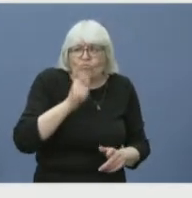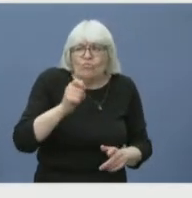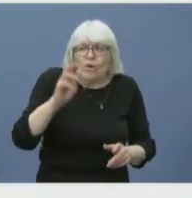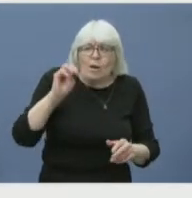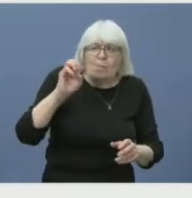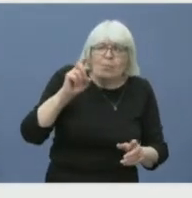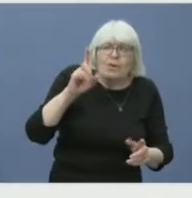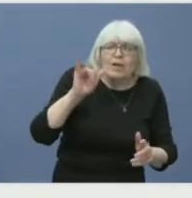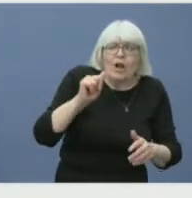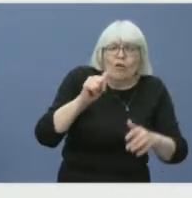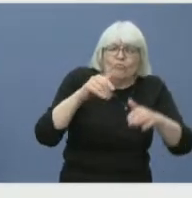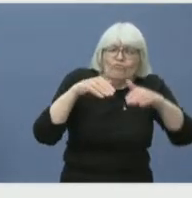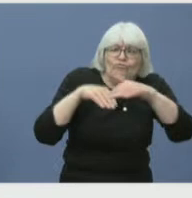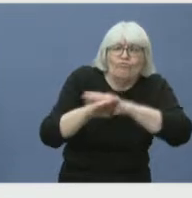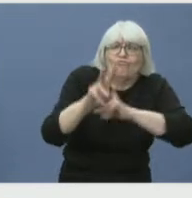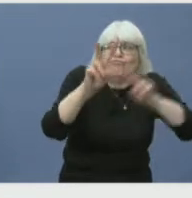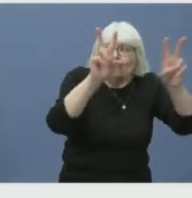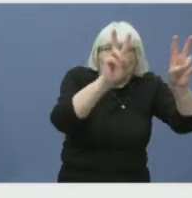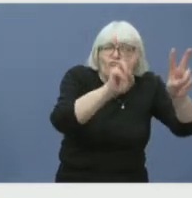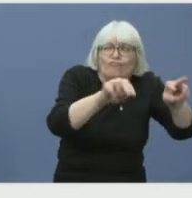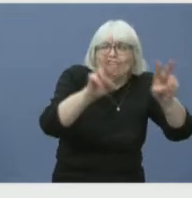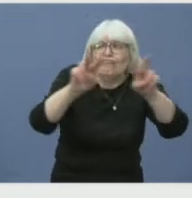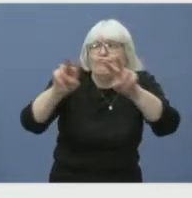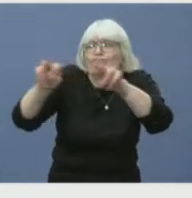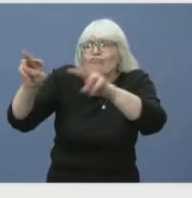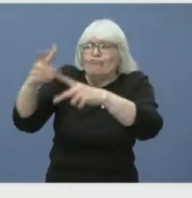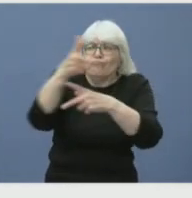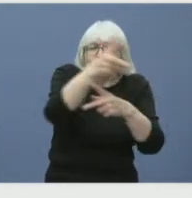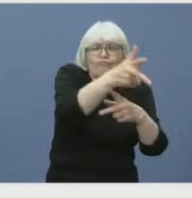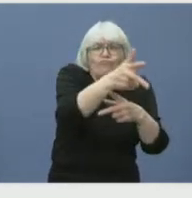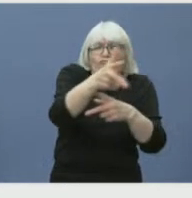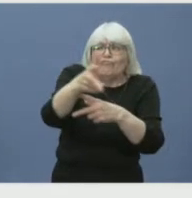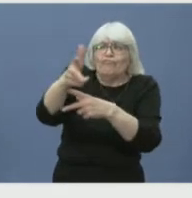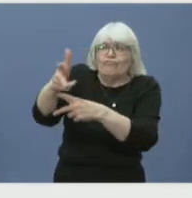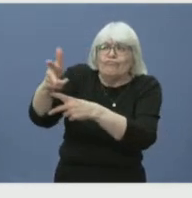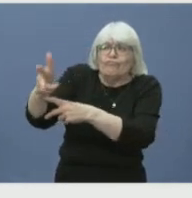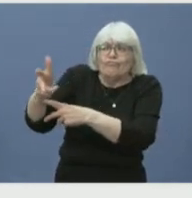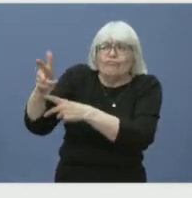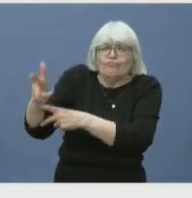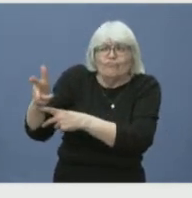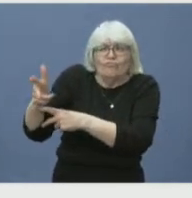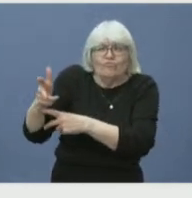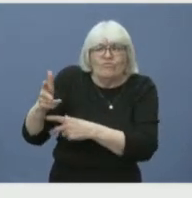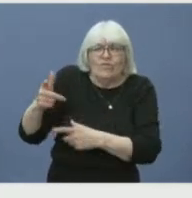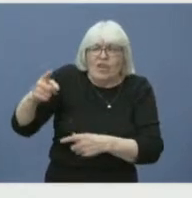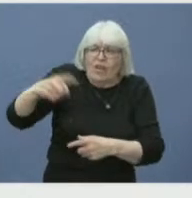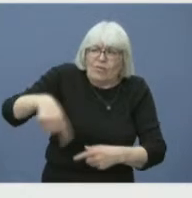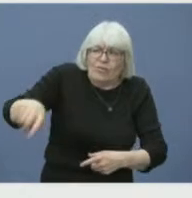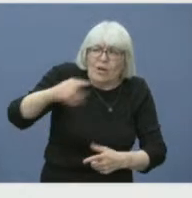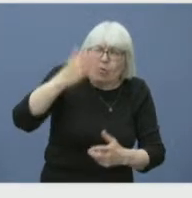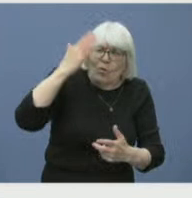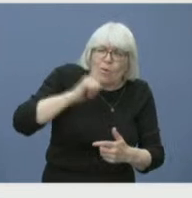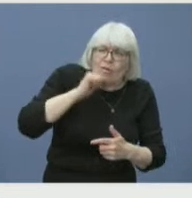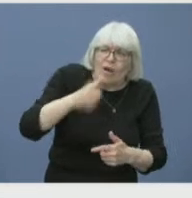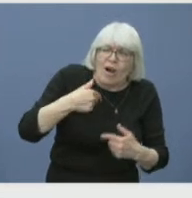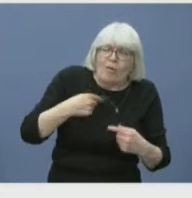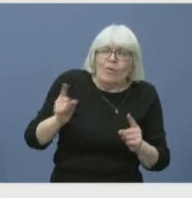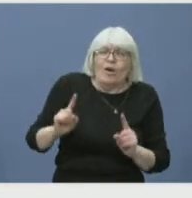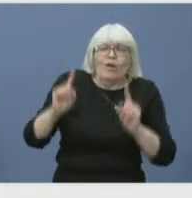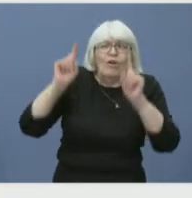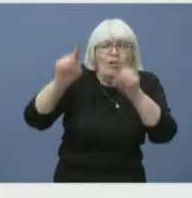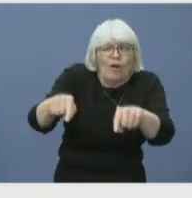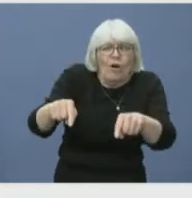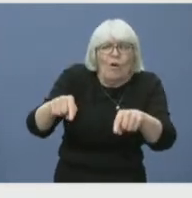areas and they could get off and film. They're just wondering, could they be afforded the same opportunity, you know, maybe not